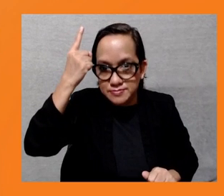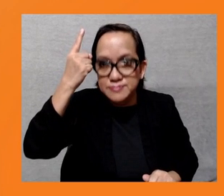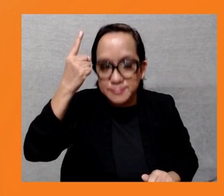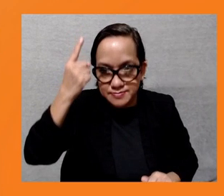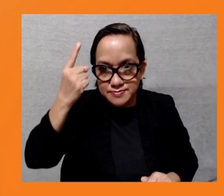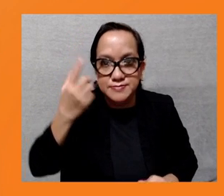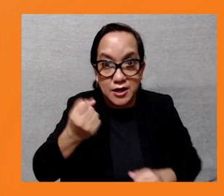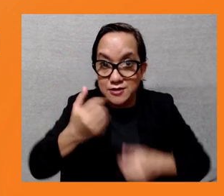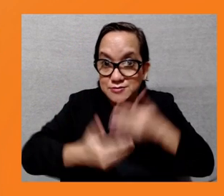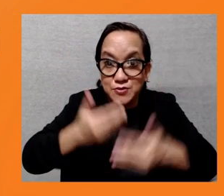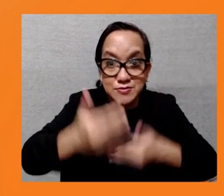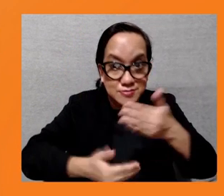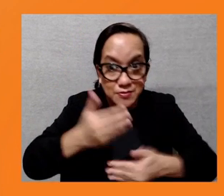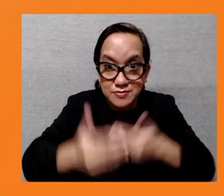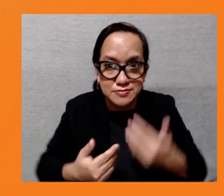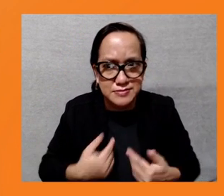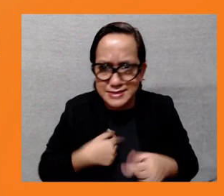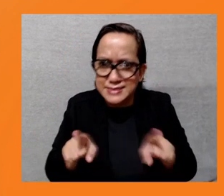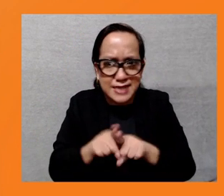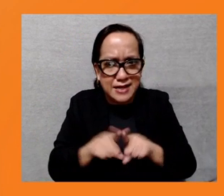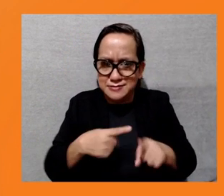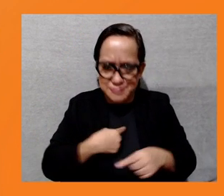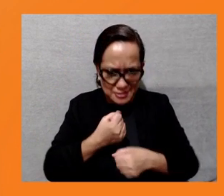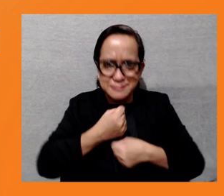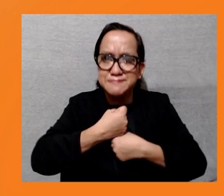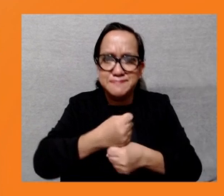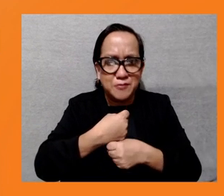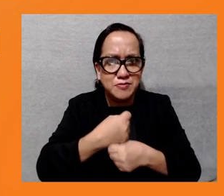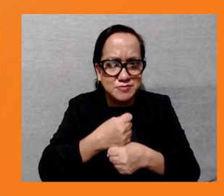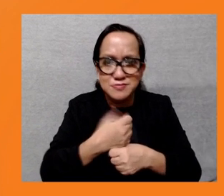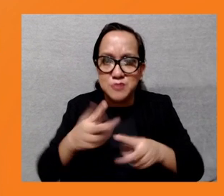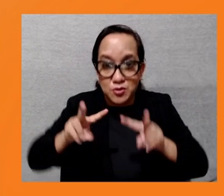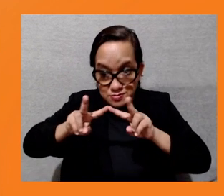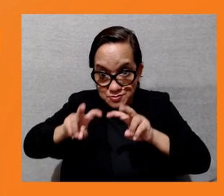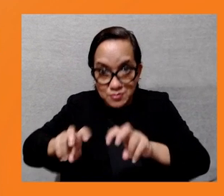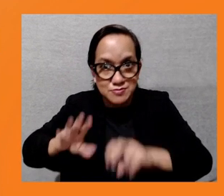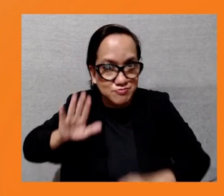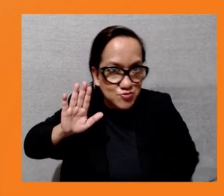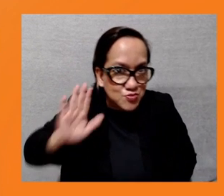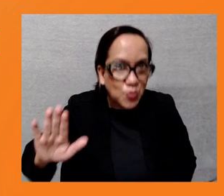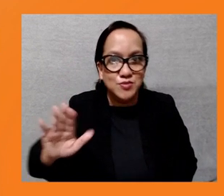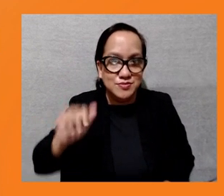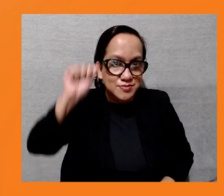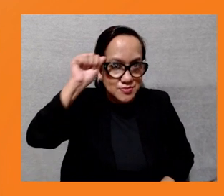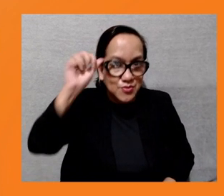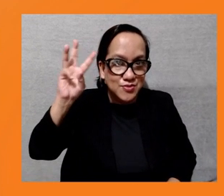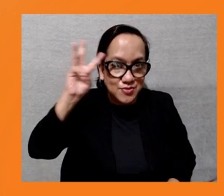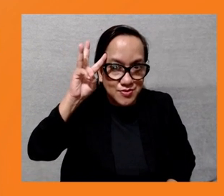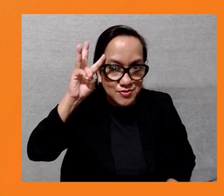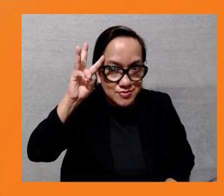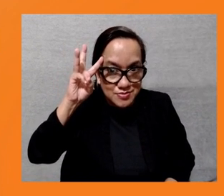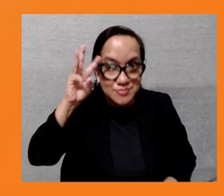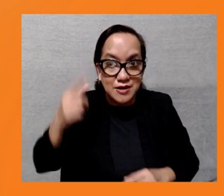study on lessons learned from the accountability mechanism, which we do every three years. It's a joint initiative